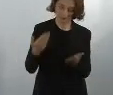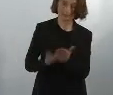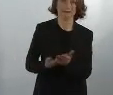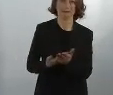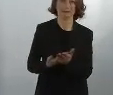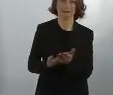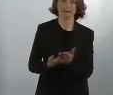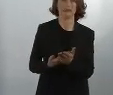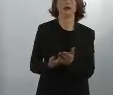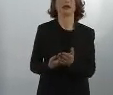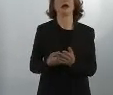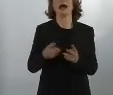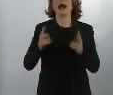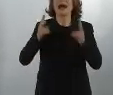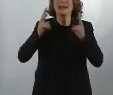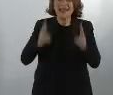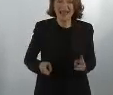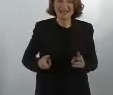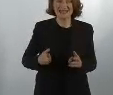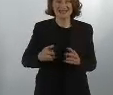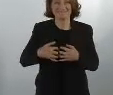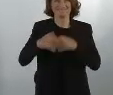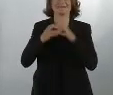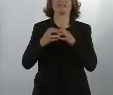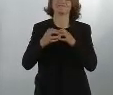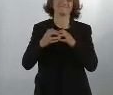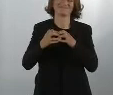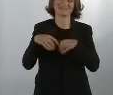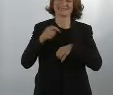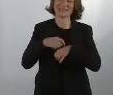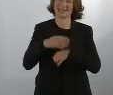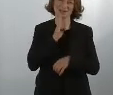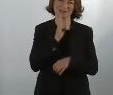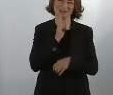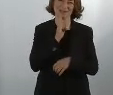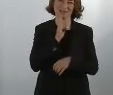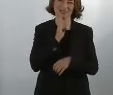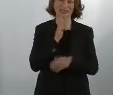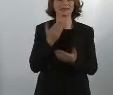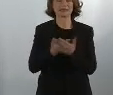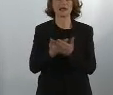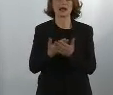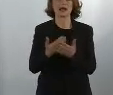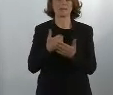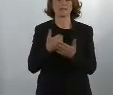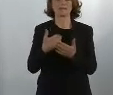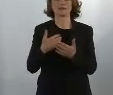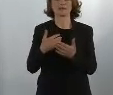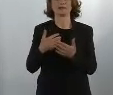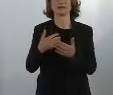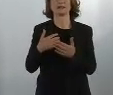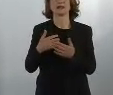up with conclusions. With regard to legal acts, we will not have sufficient time, and so